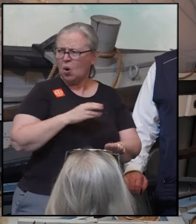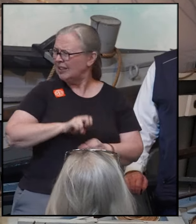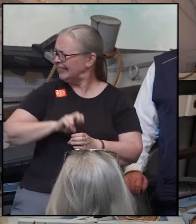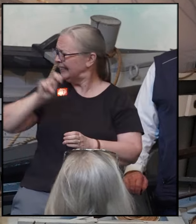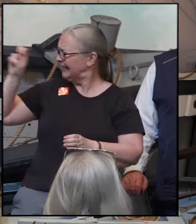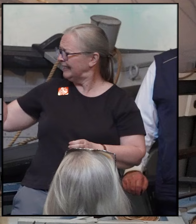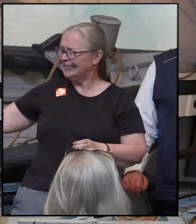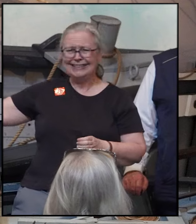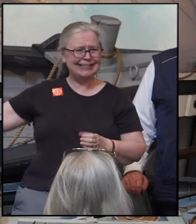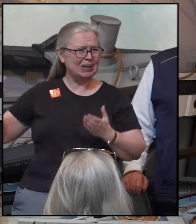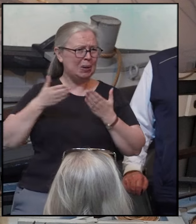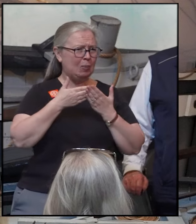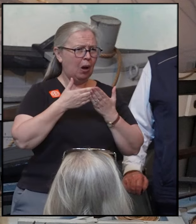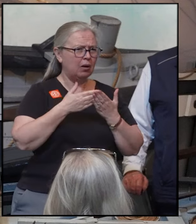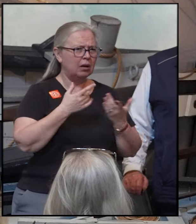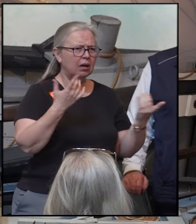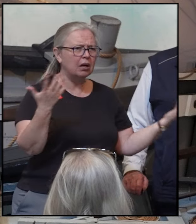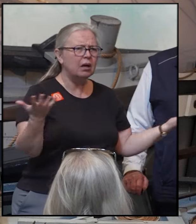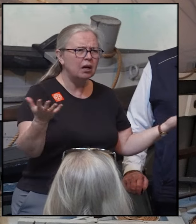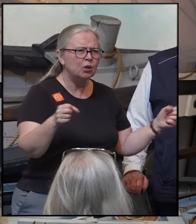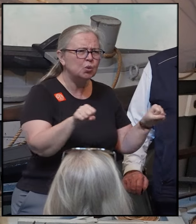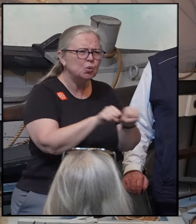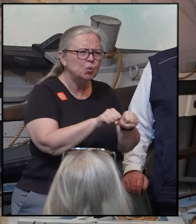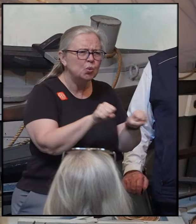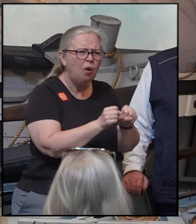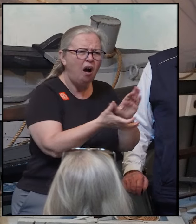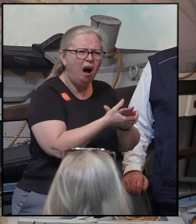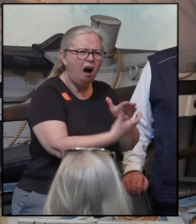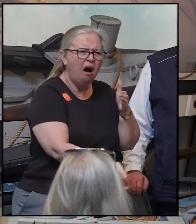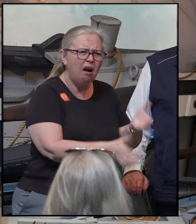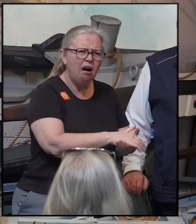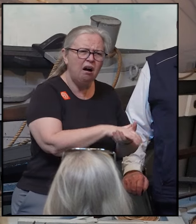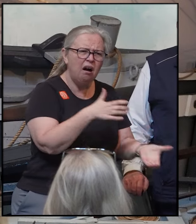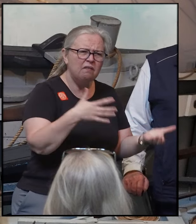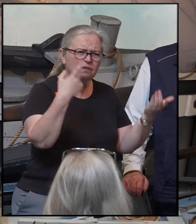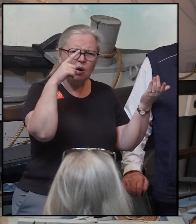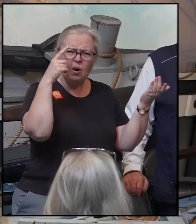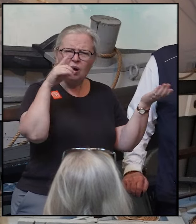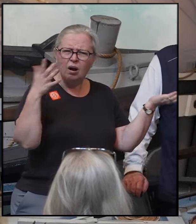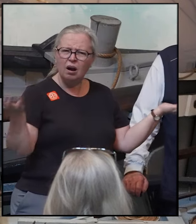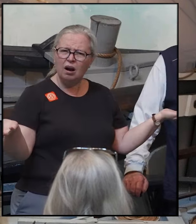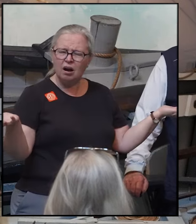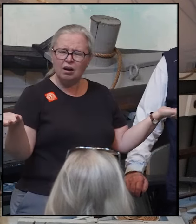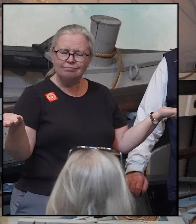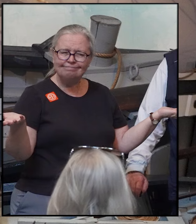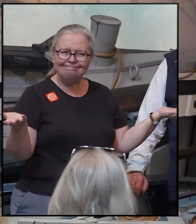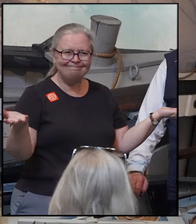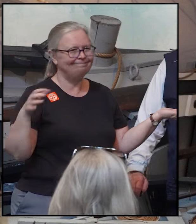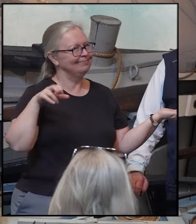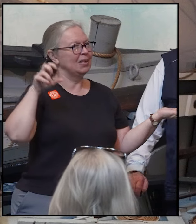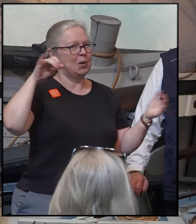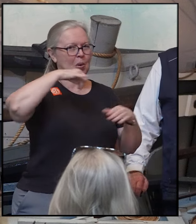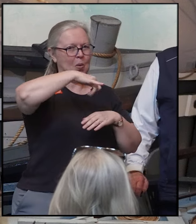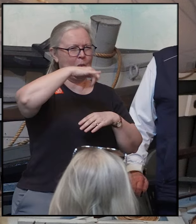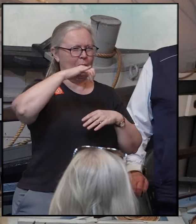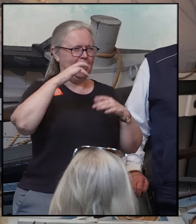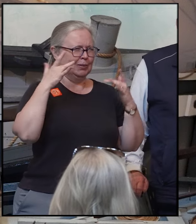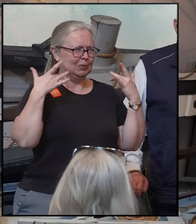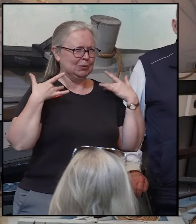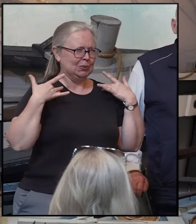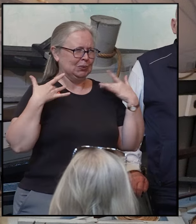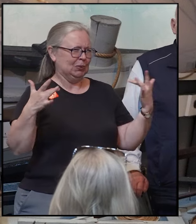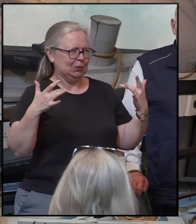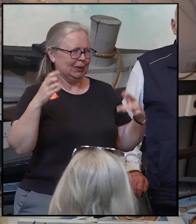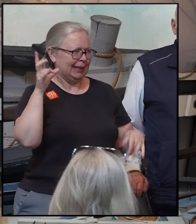whale boat is take off their shoes. Whales, and especially sperm whales, have very